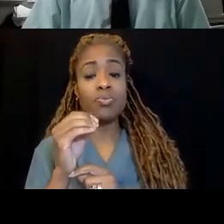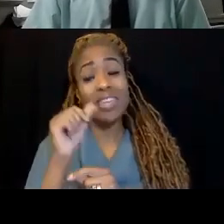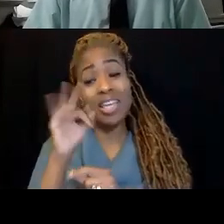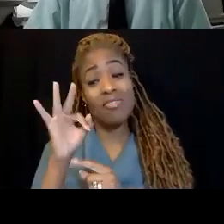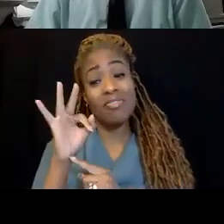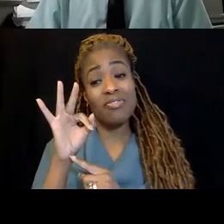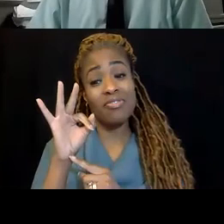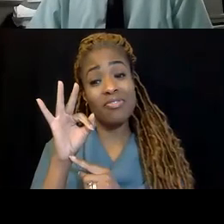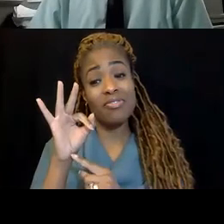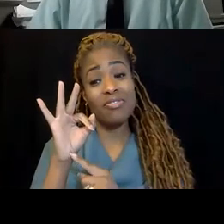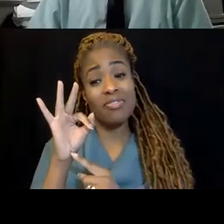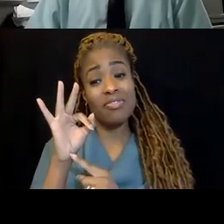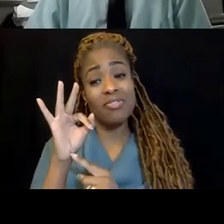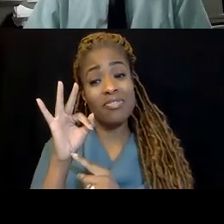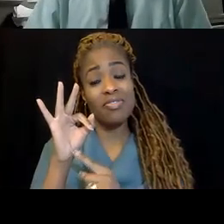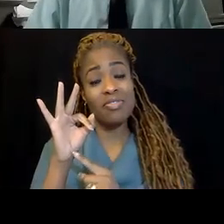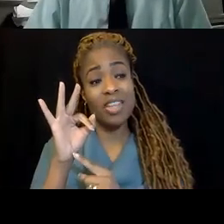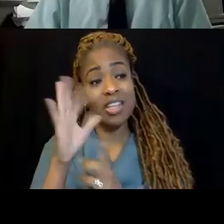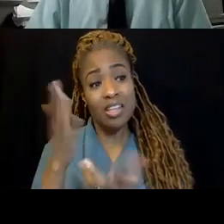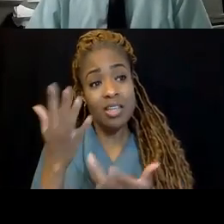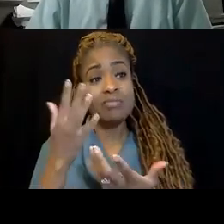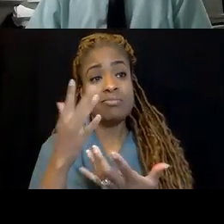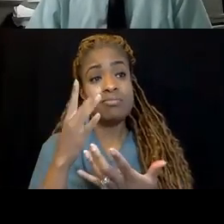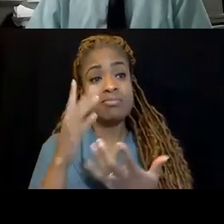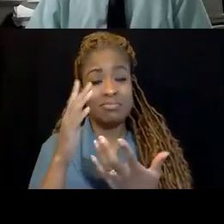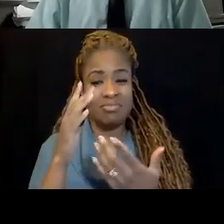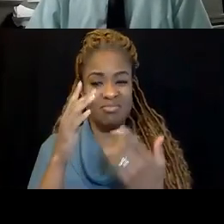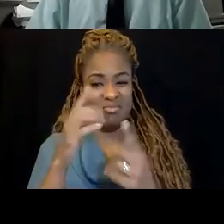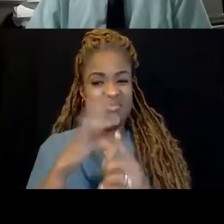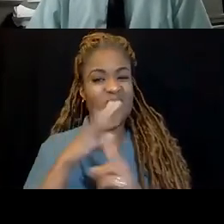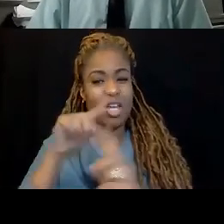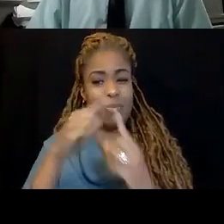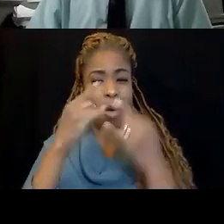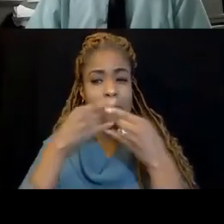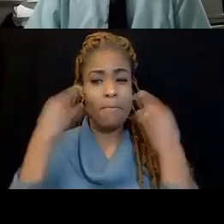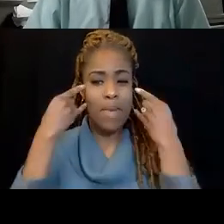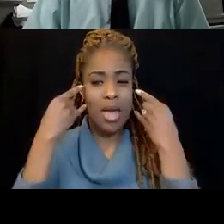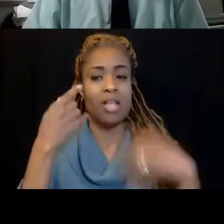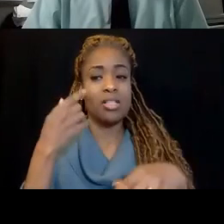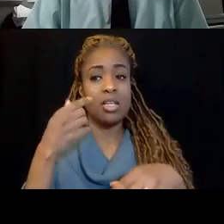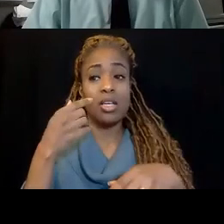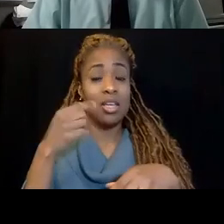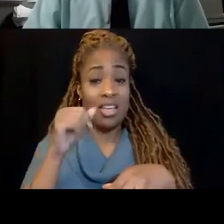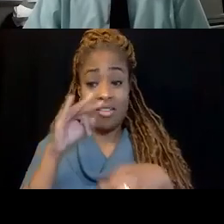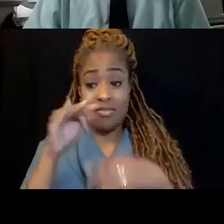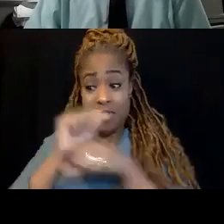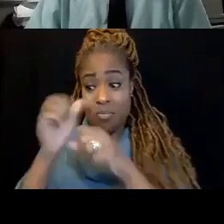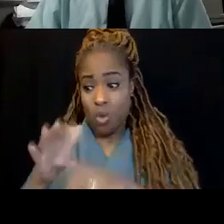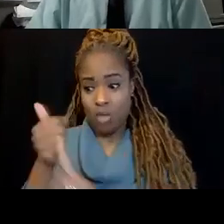it's, you know, specifically the face mask itself that an employee, for medical reasons, can't wear,